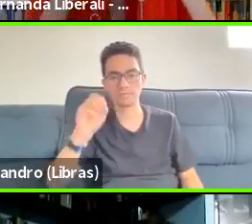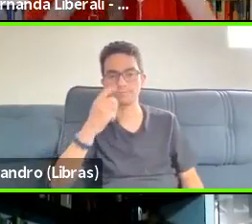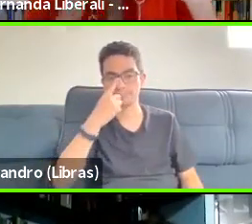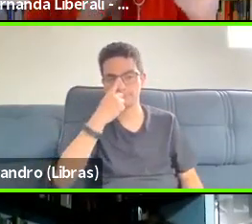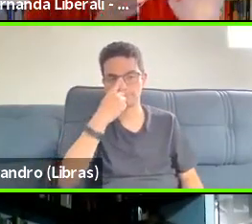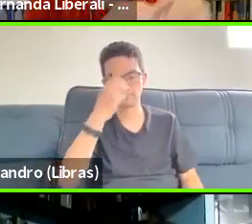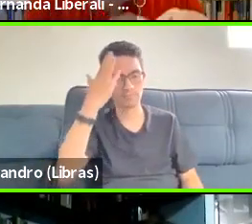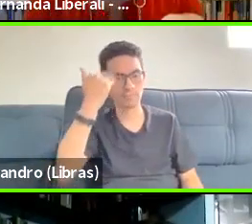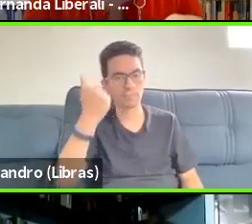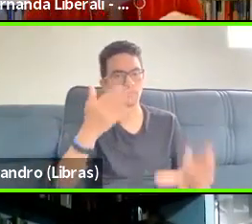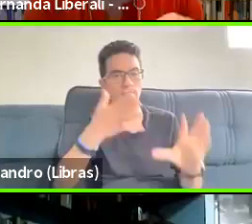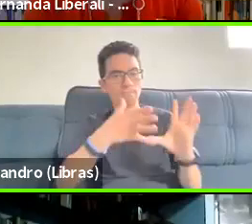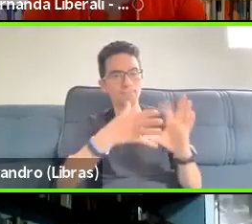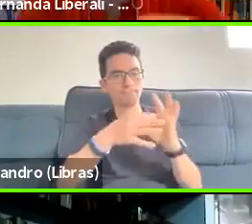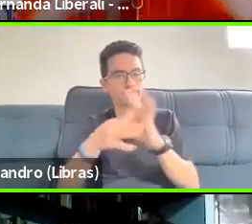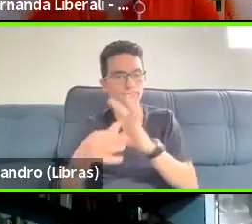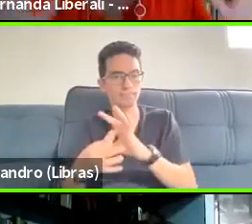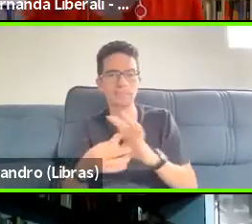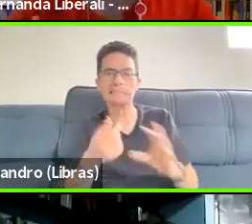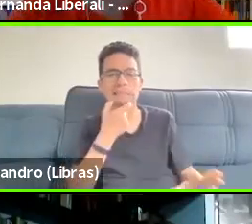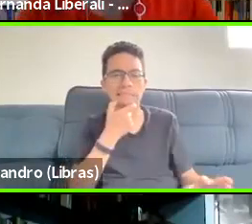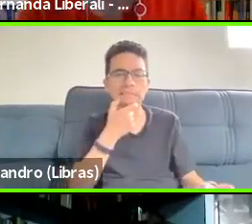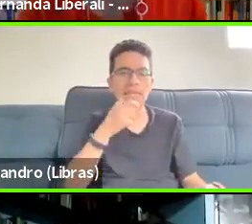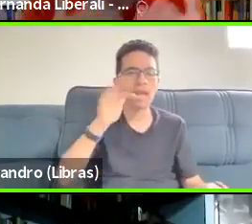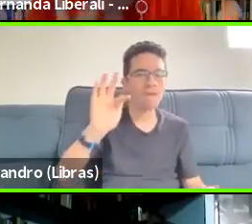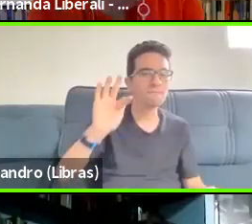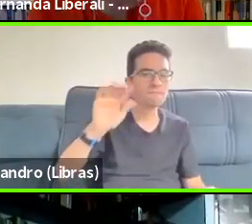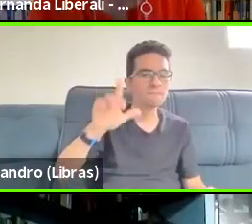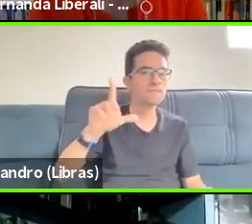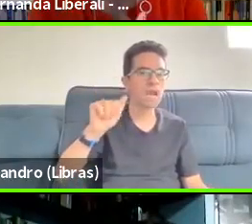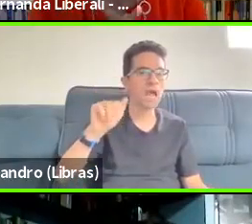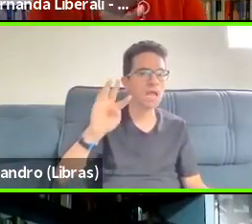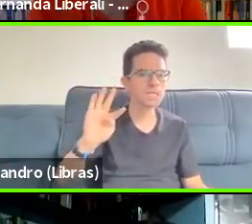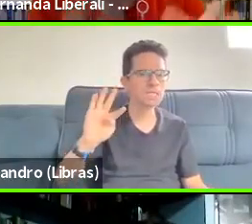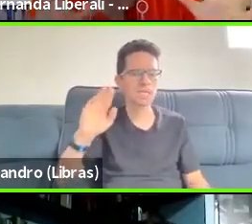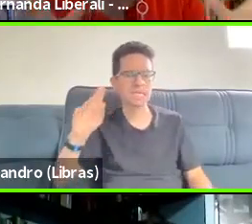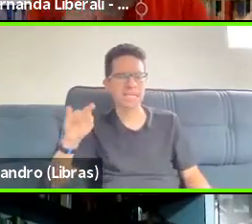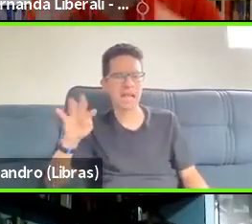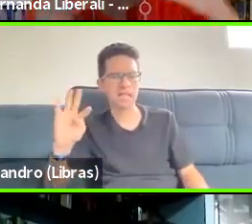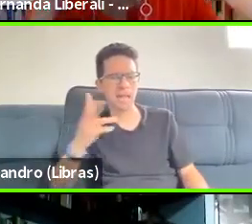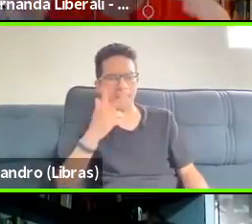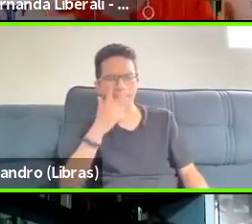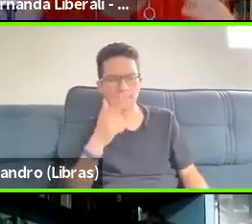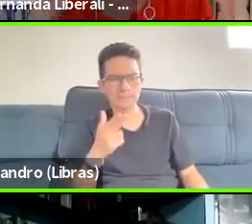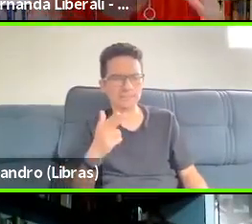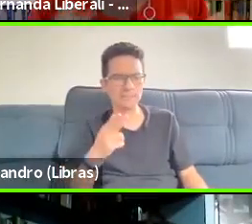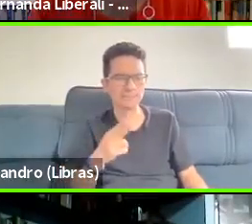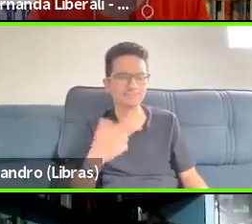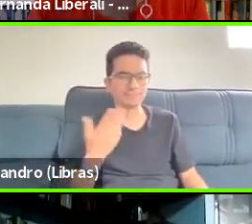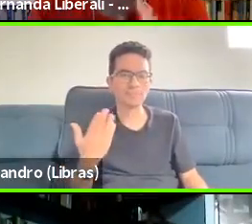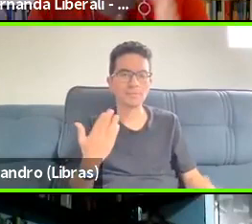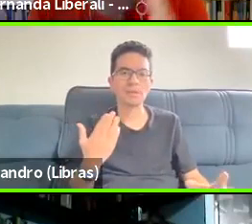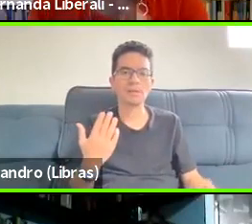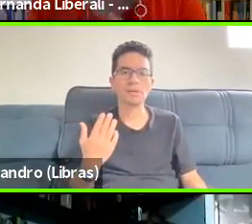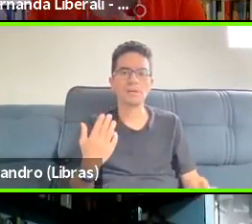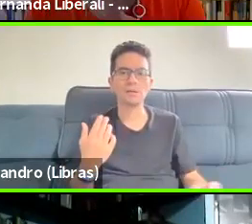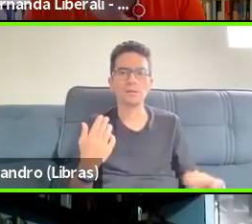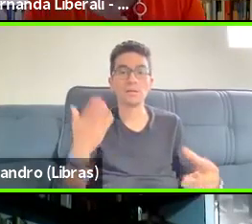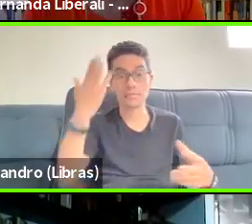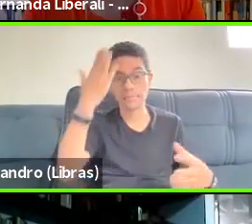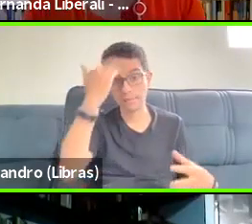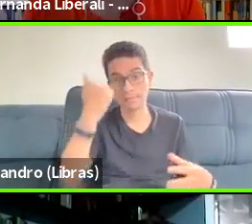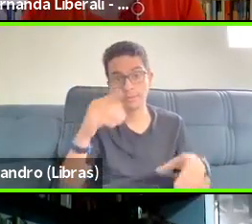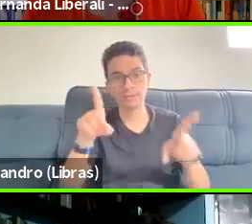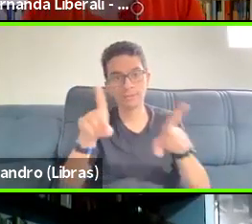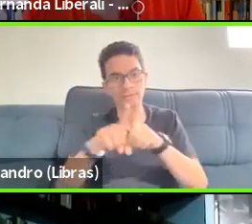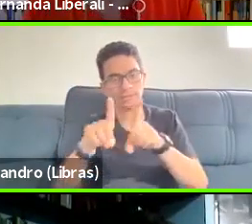have, uh, have followed many different traditions, including the, the triangles for many reasons. Although I complete,